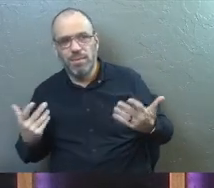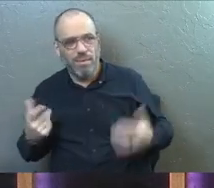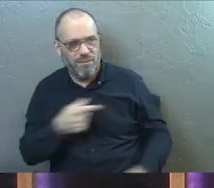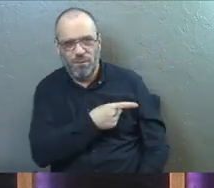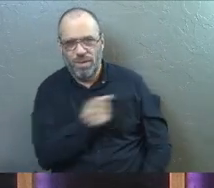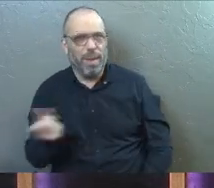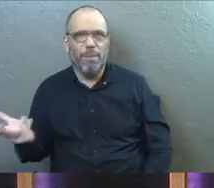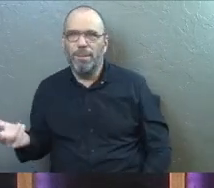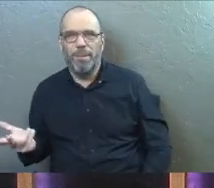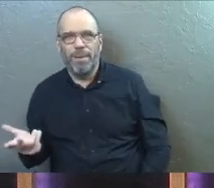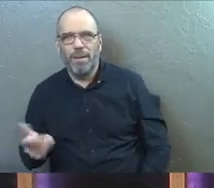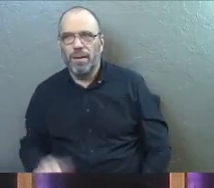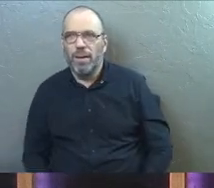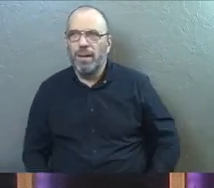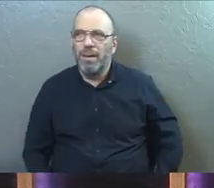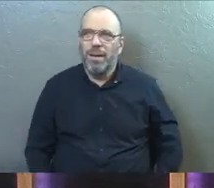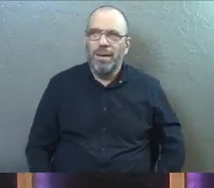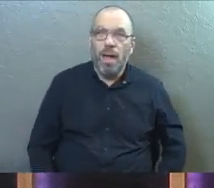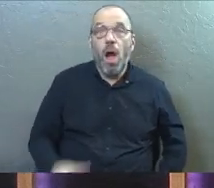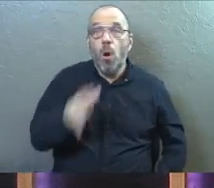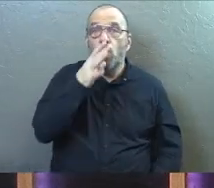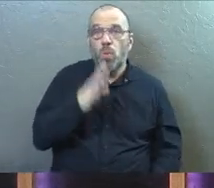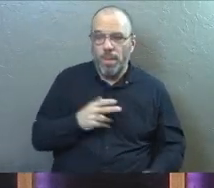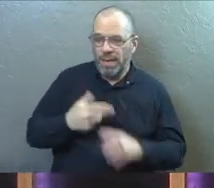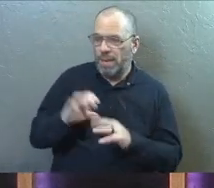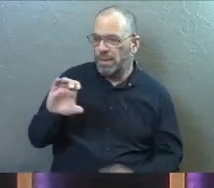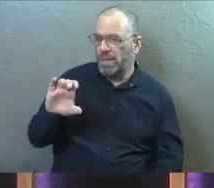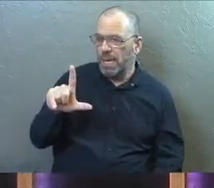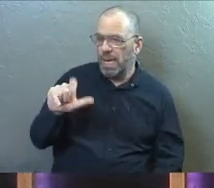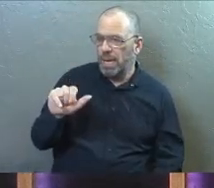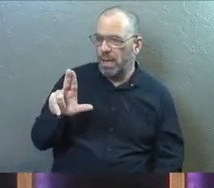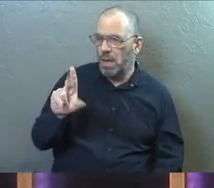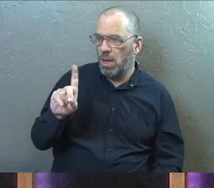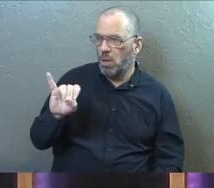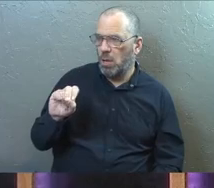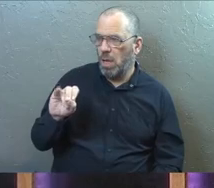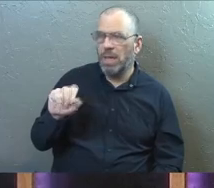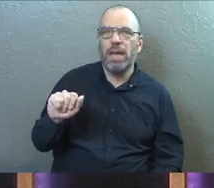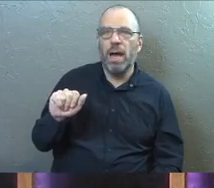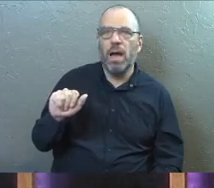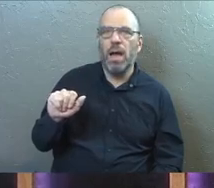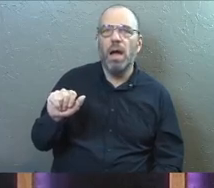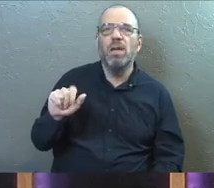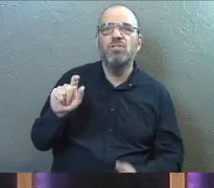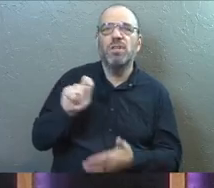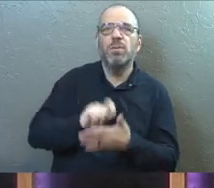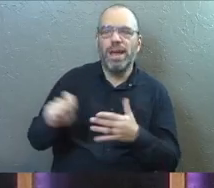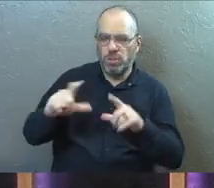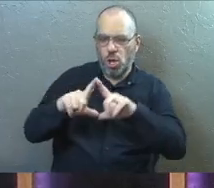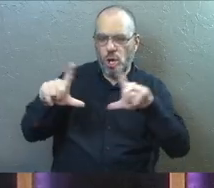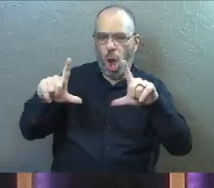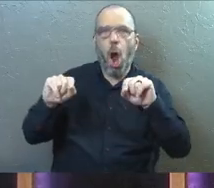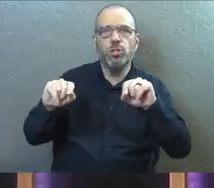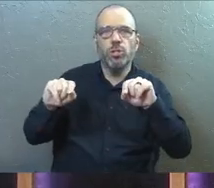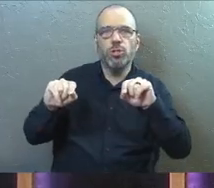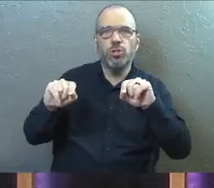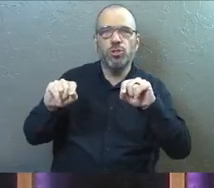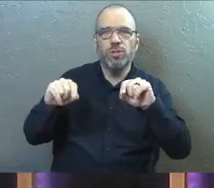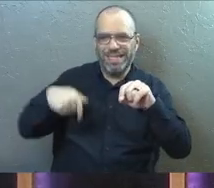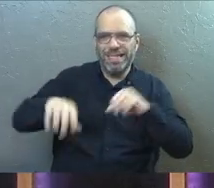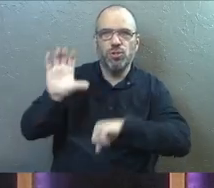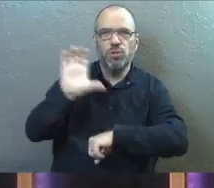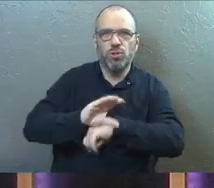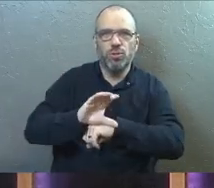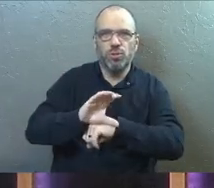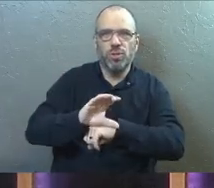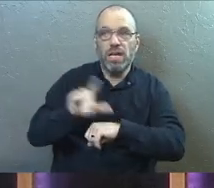them. We've got a lady named Claudia that writes handwritten cards in this